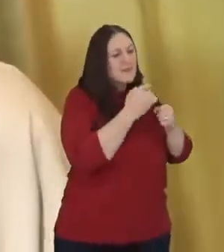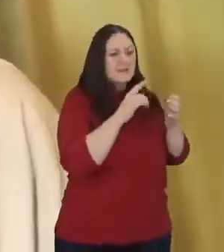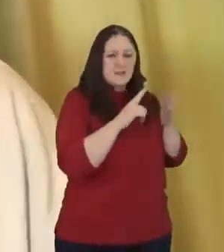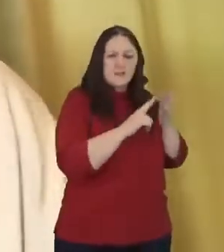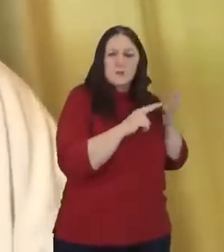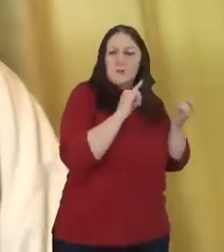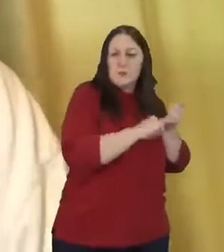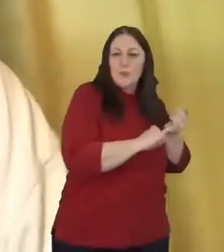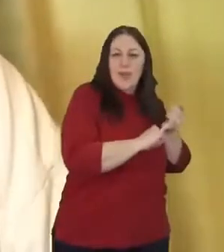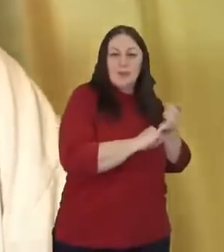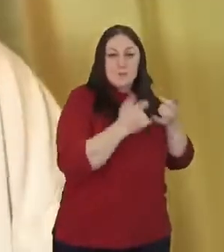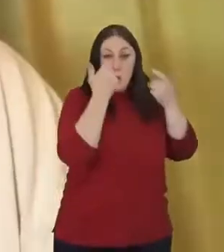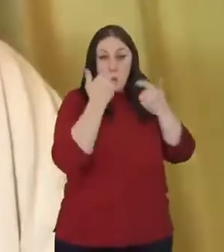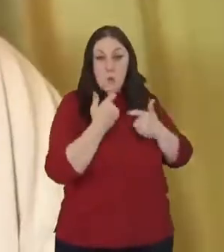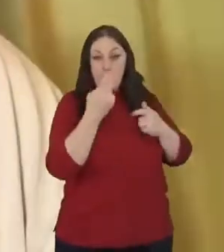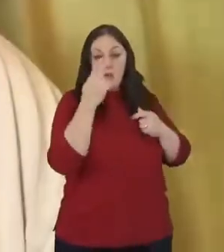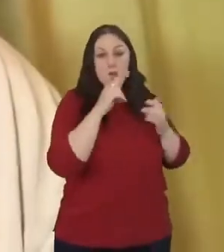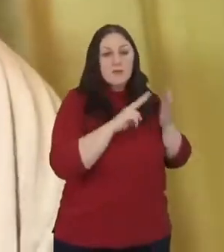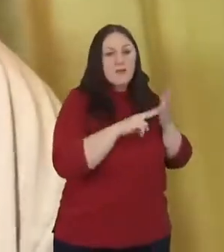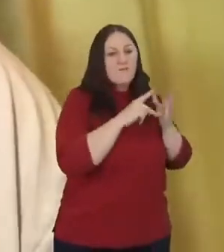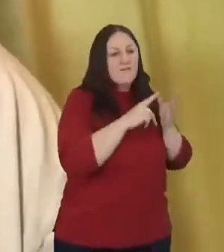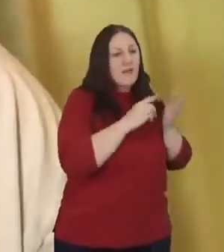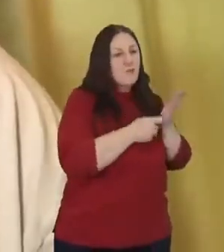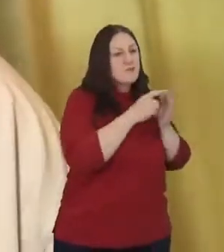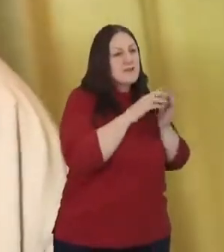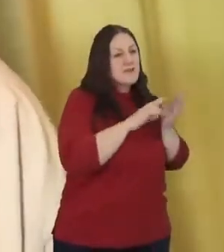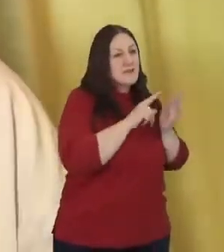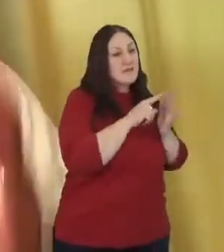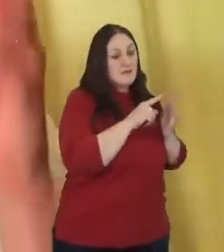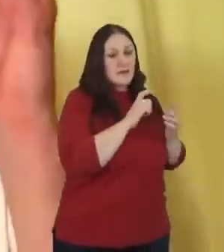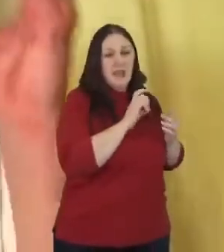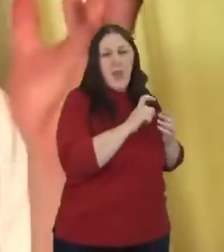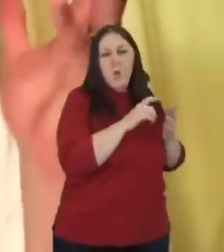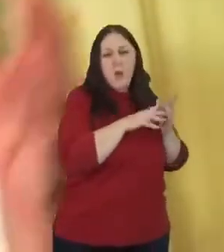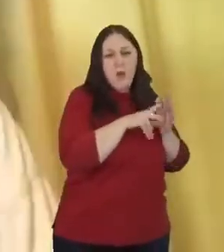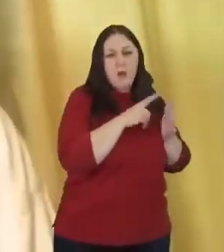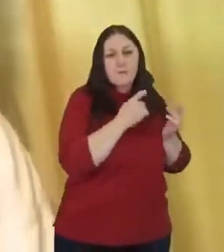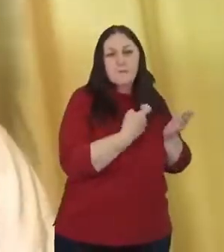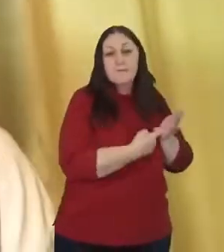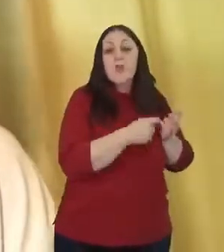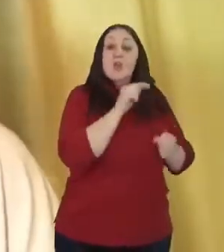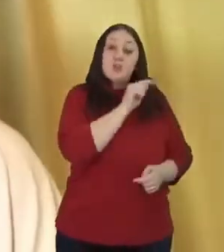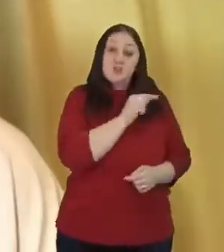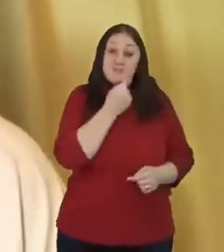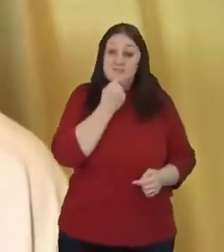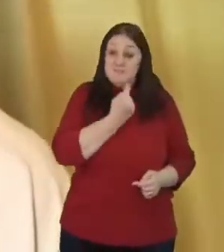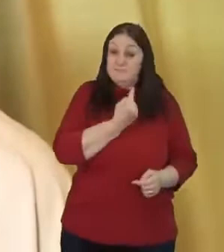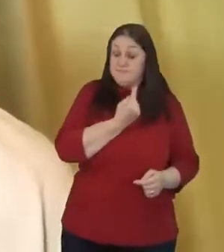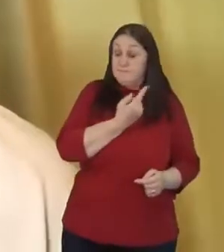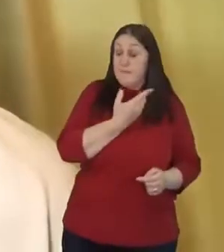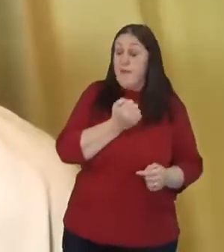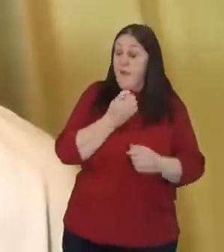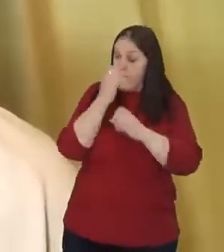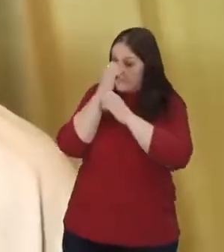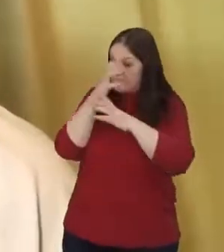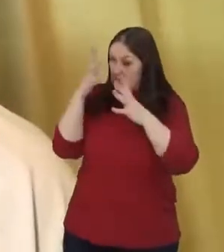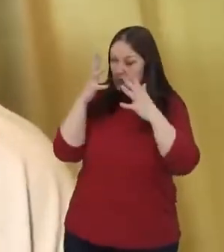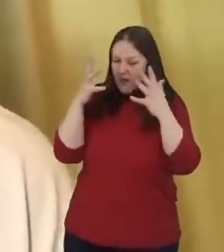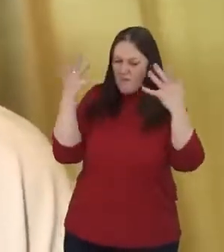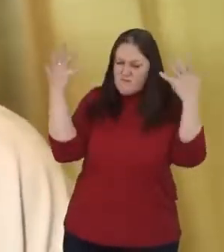to Valerie Carr. And one of the things that she says is she had this vision of darkness.